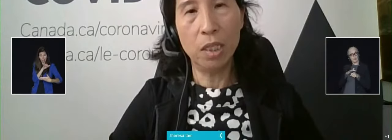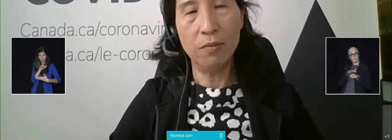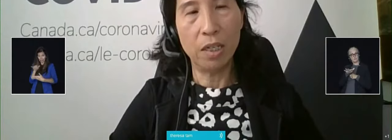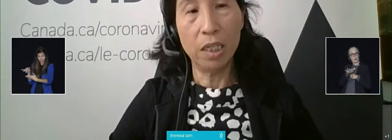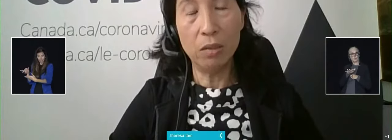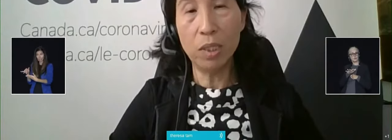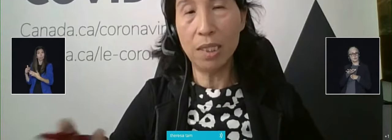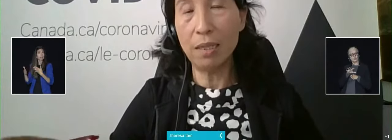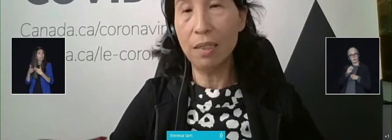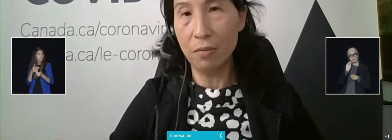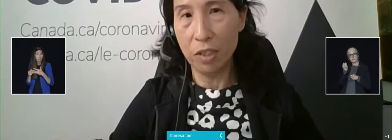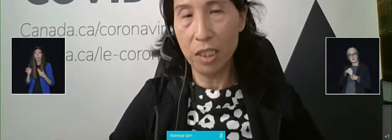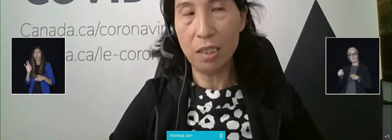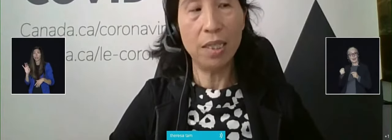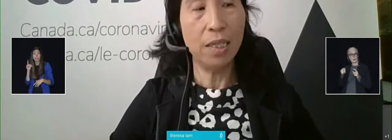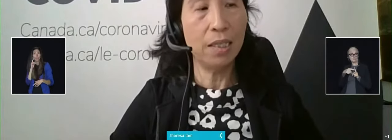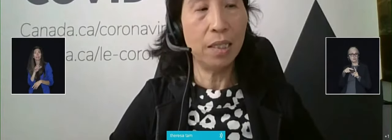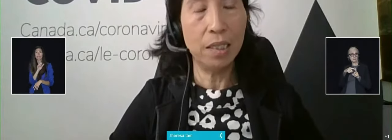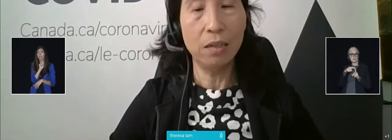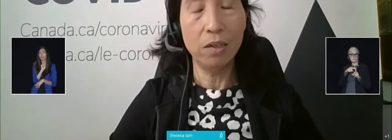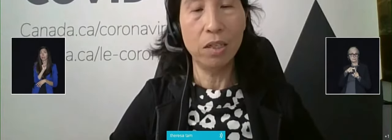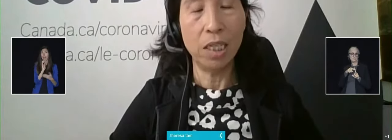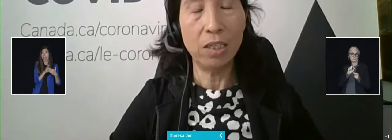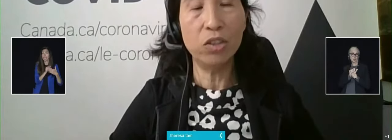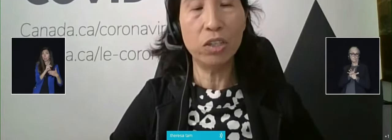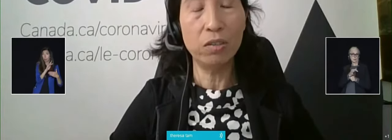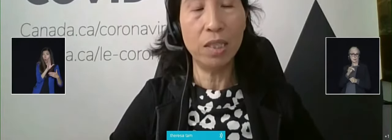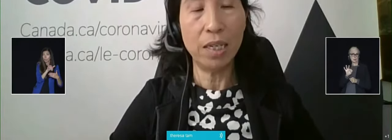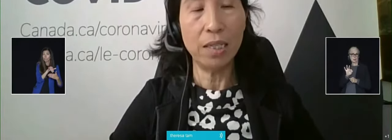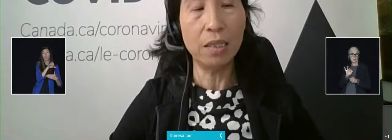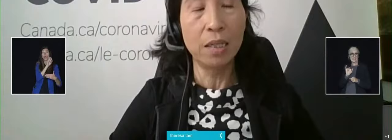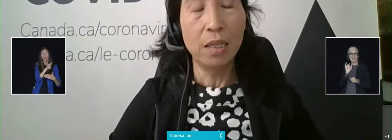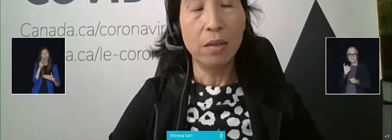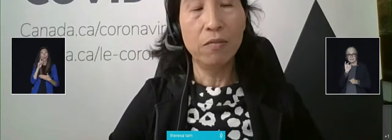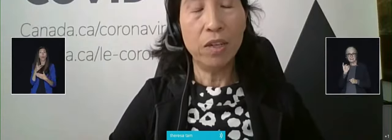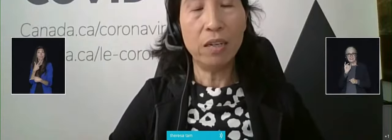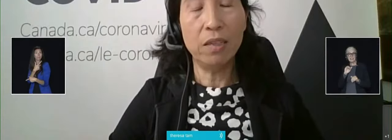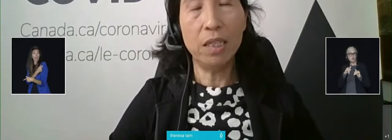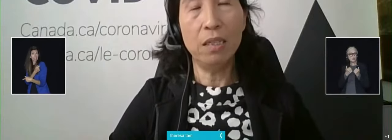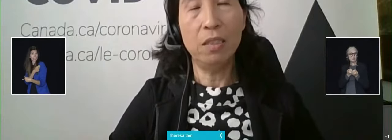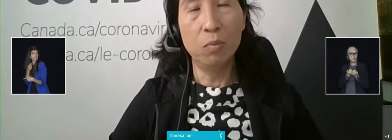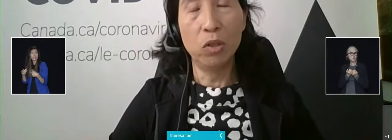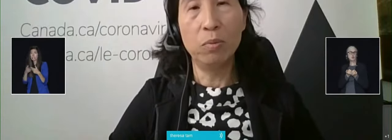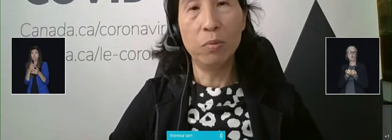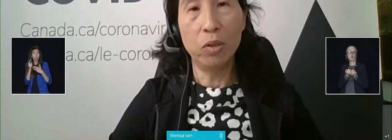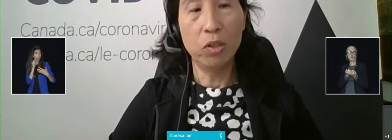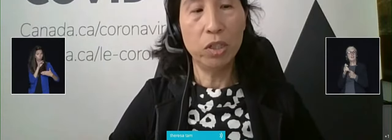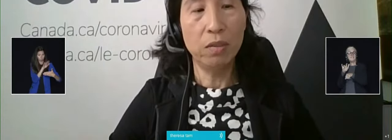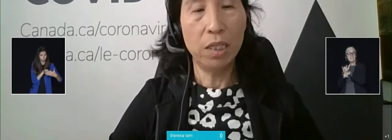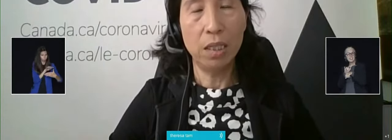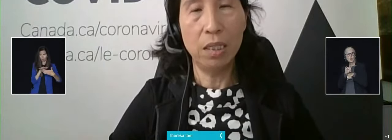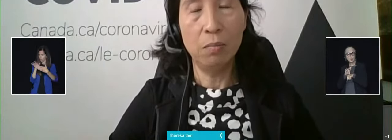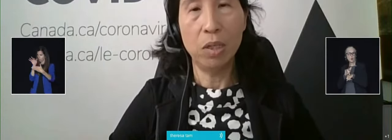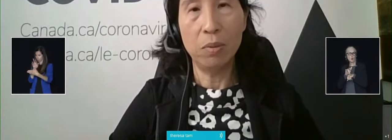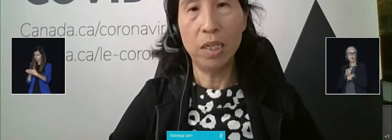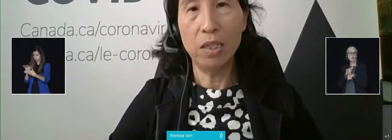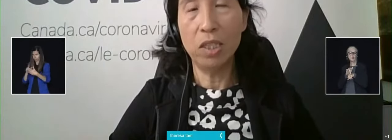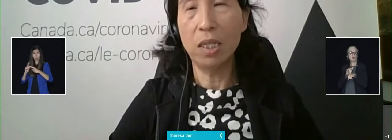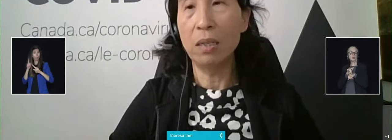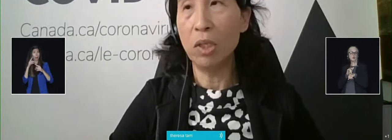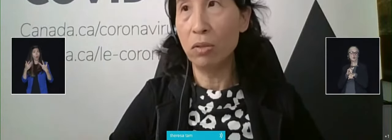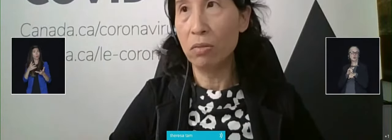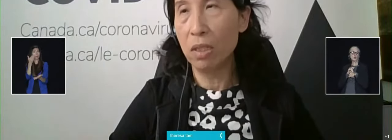or the virus, we can tell the difference. And there are studies going on, that shows that a very small proportion of the Canadian